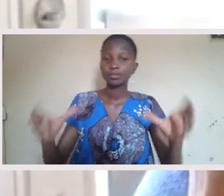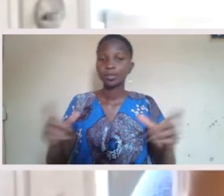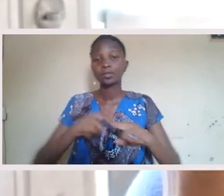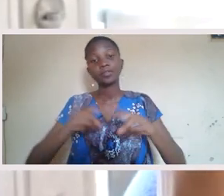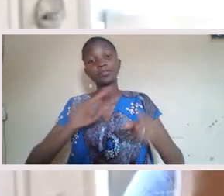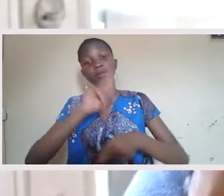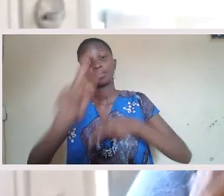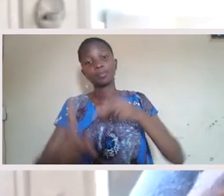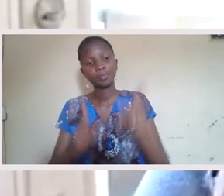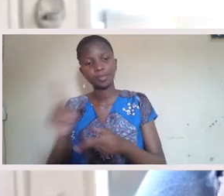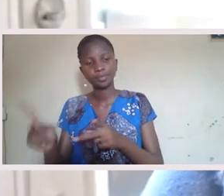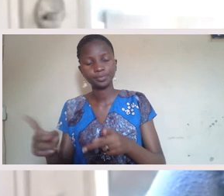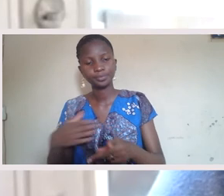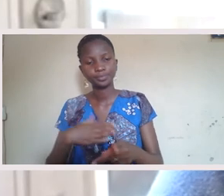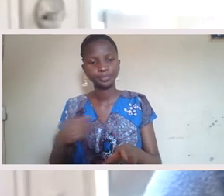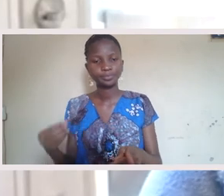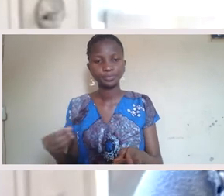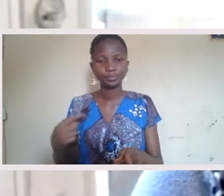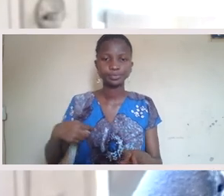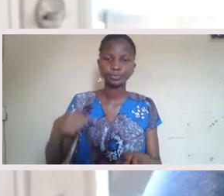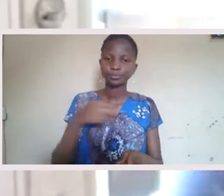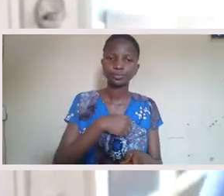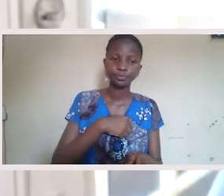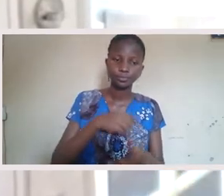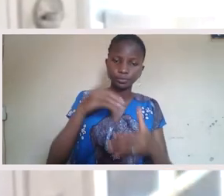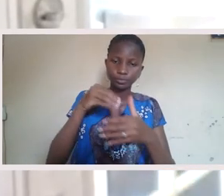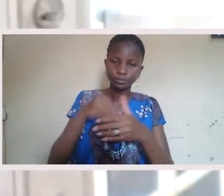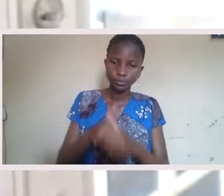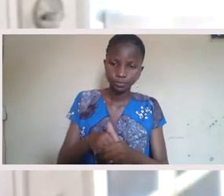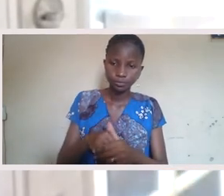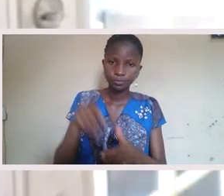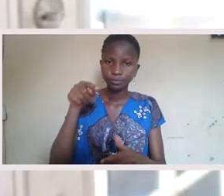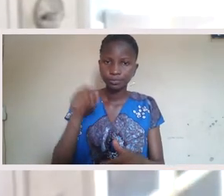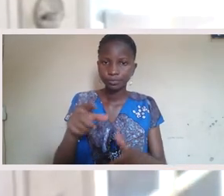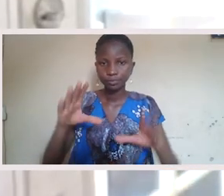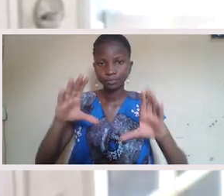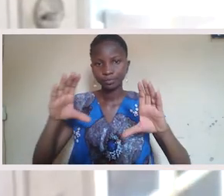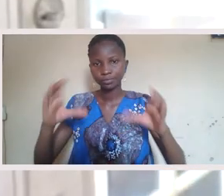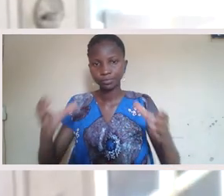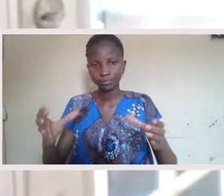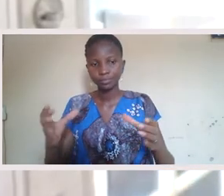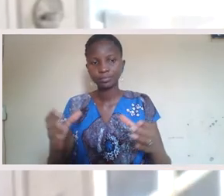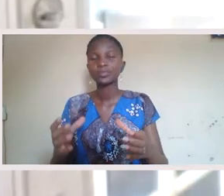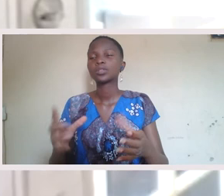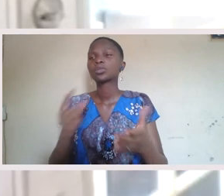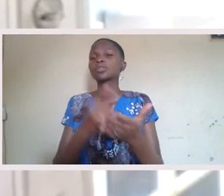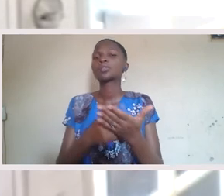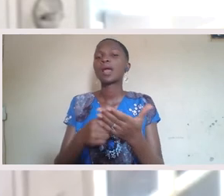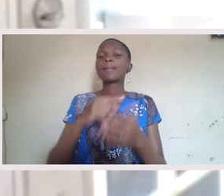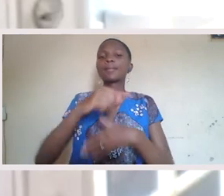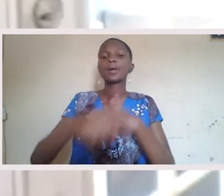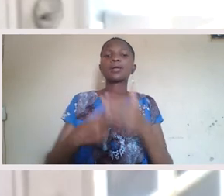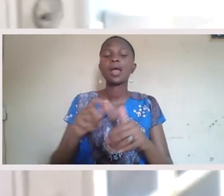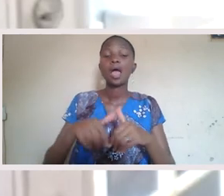Adria, Daisy, me, you. And we're in this little BIPOC space, just talking about